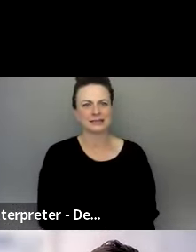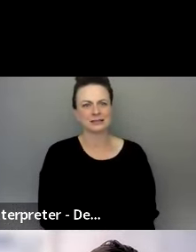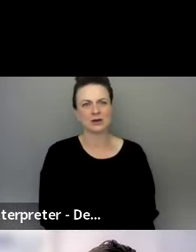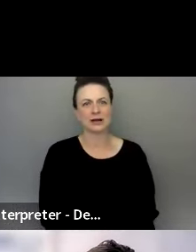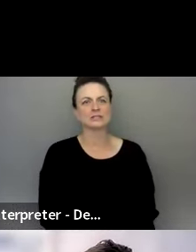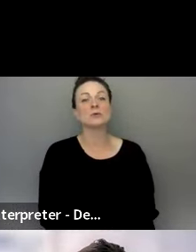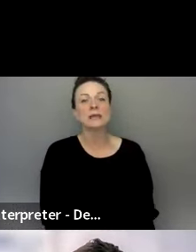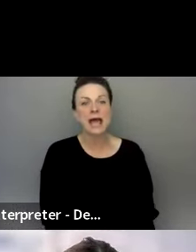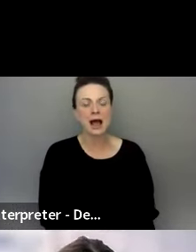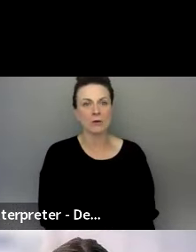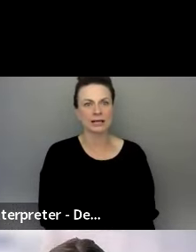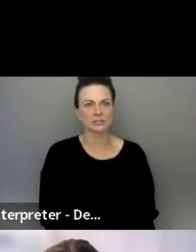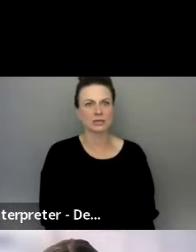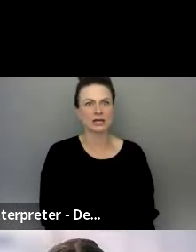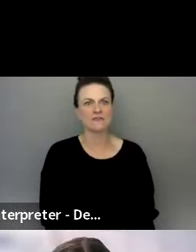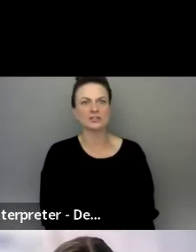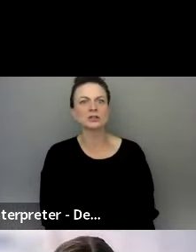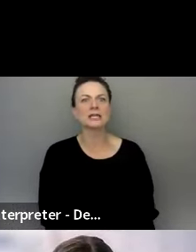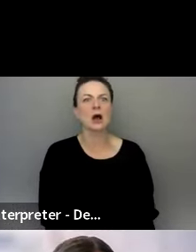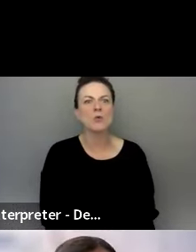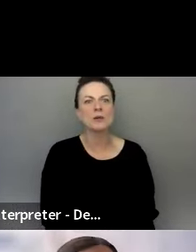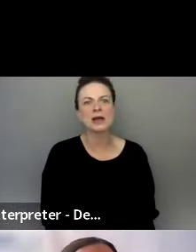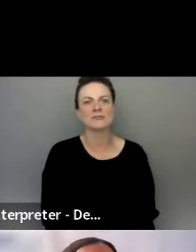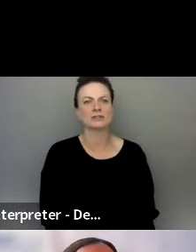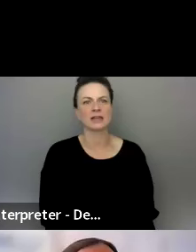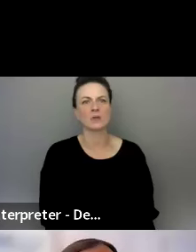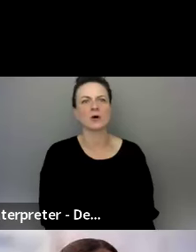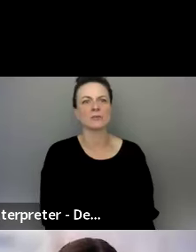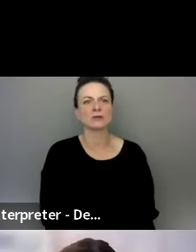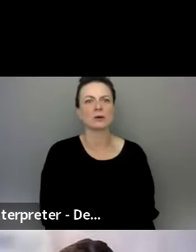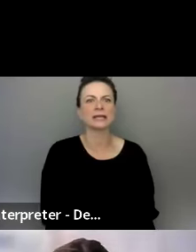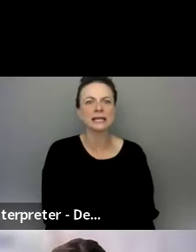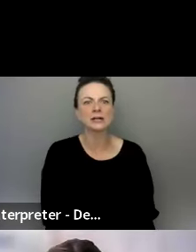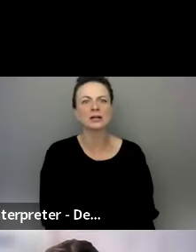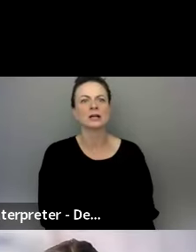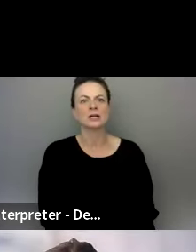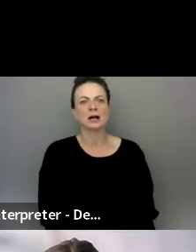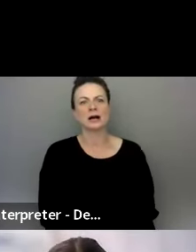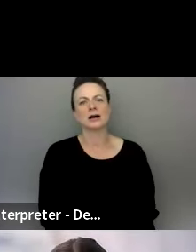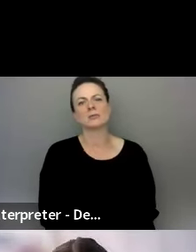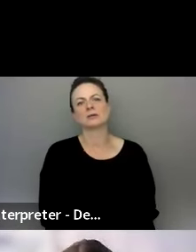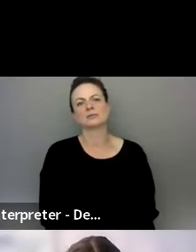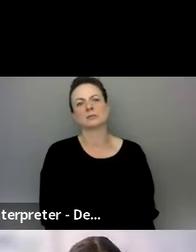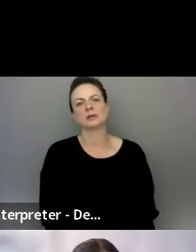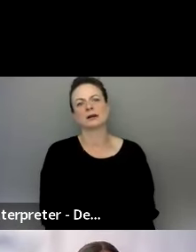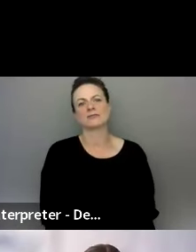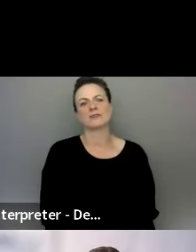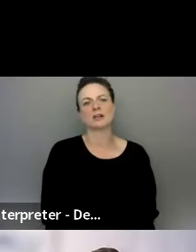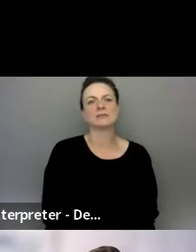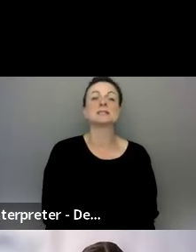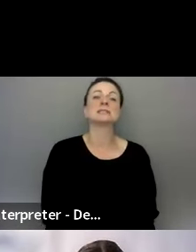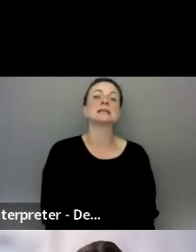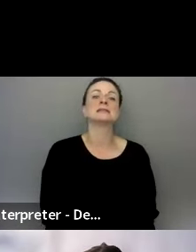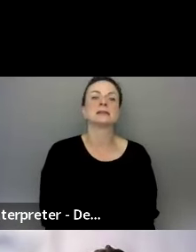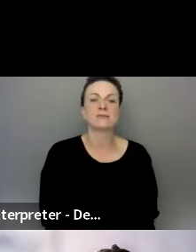Yes. All right. So now I guess we can officially open everything. Welcome everyone here. We are